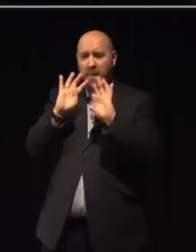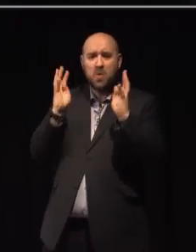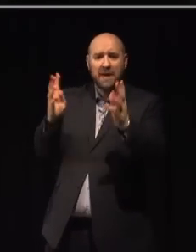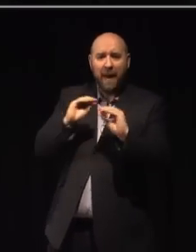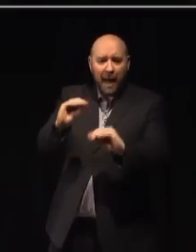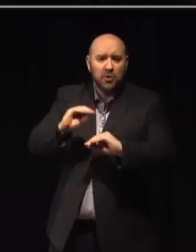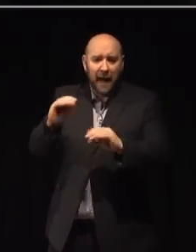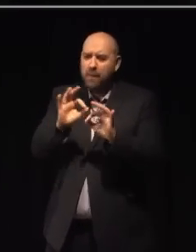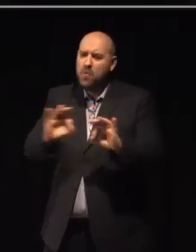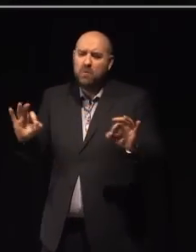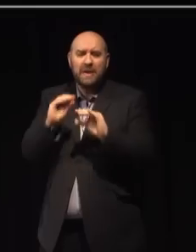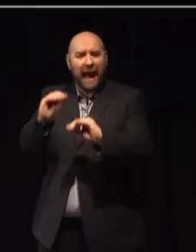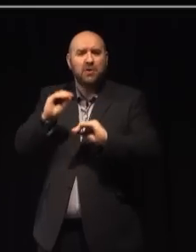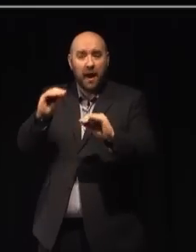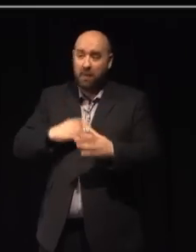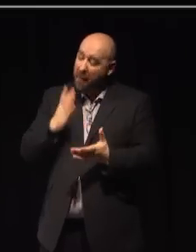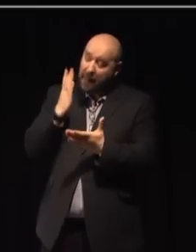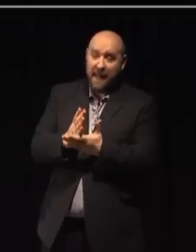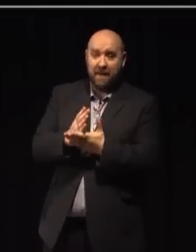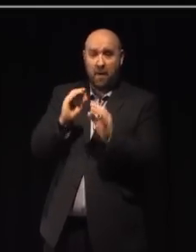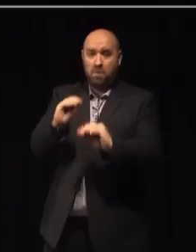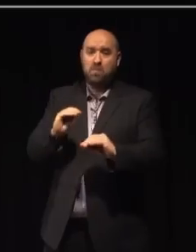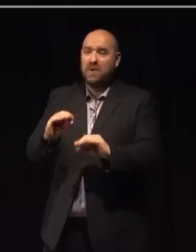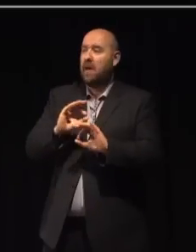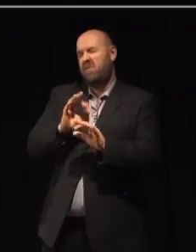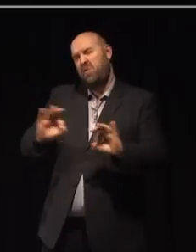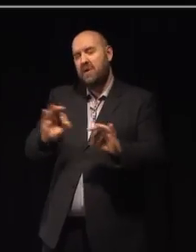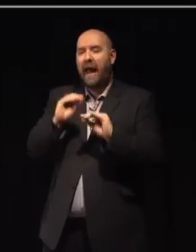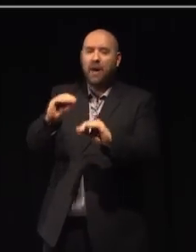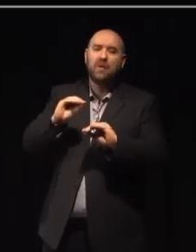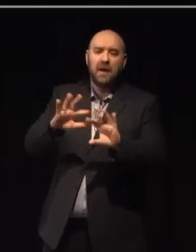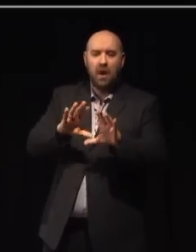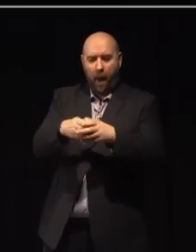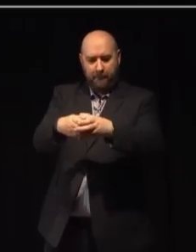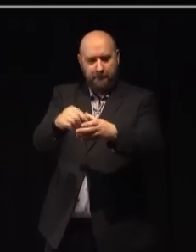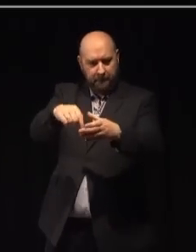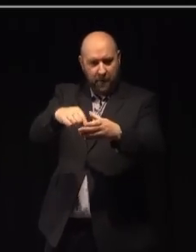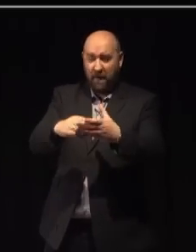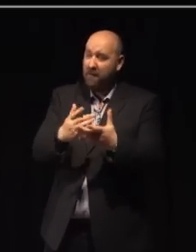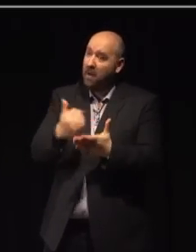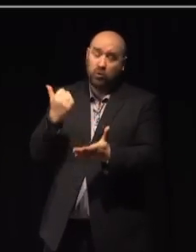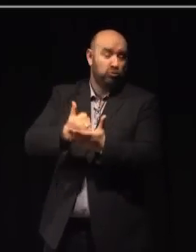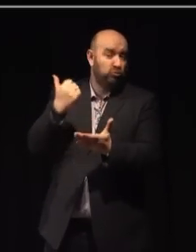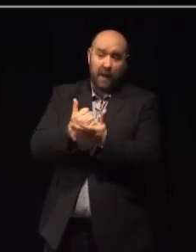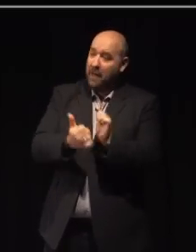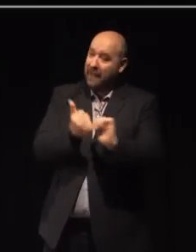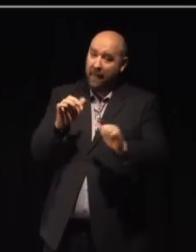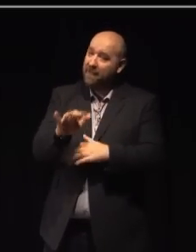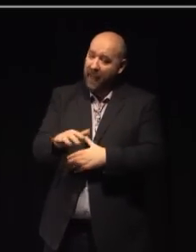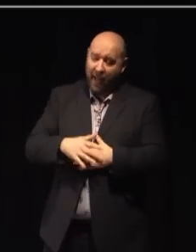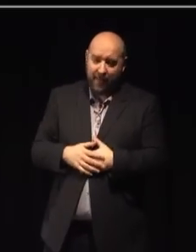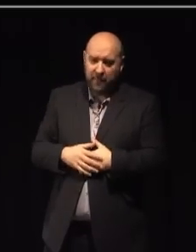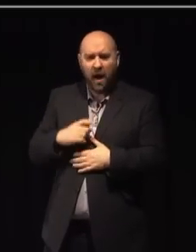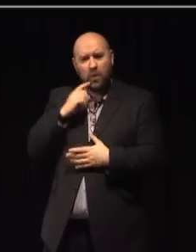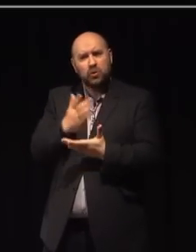of our music education hubs. We have incredible creative talent in England. And today, I'm also going to share with you